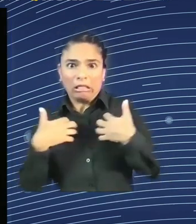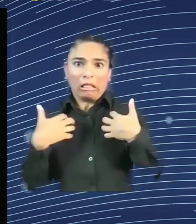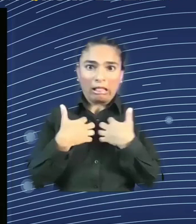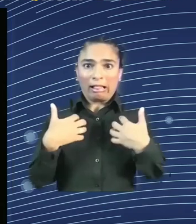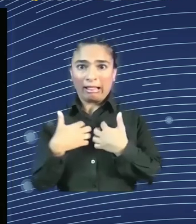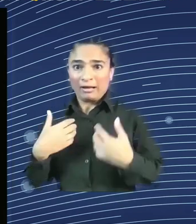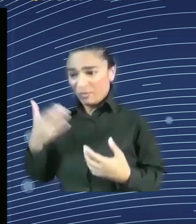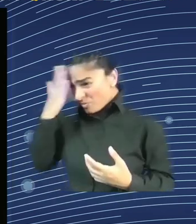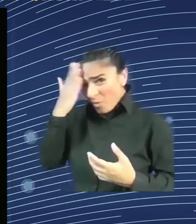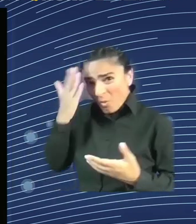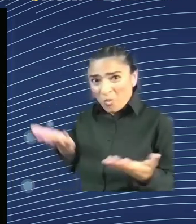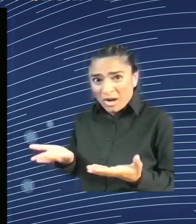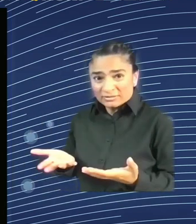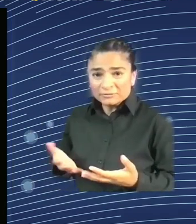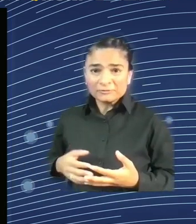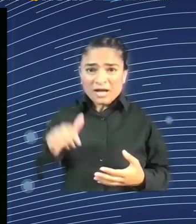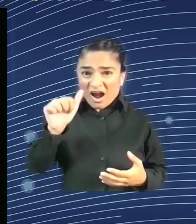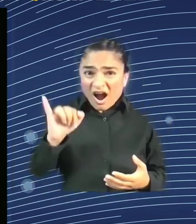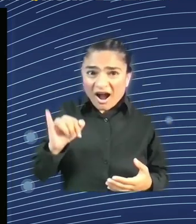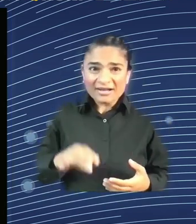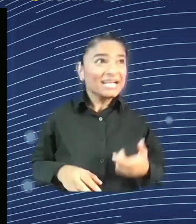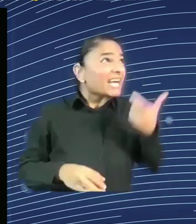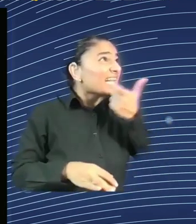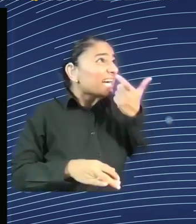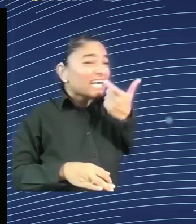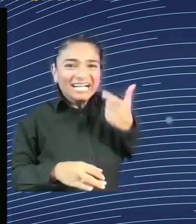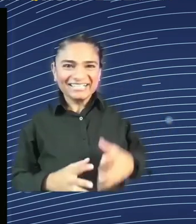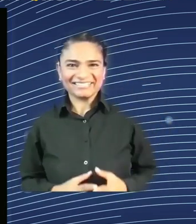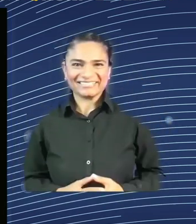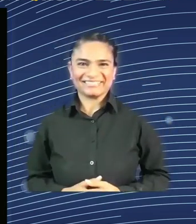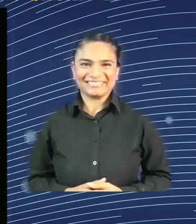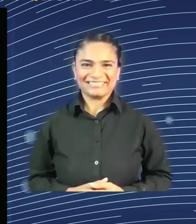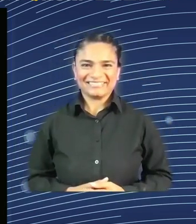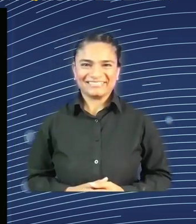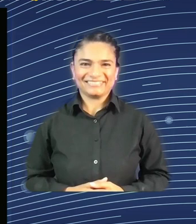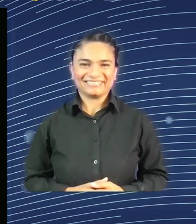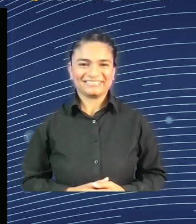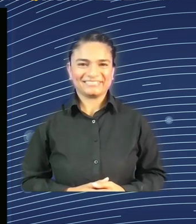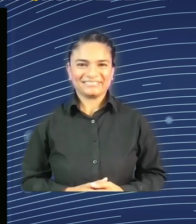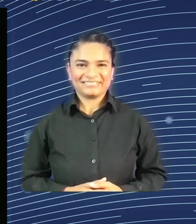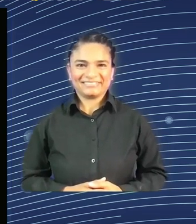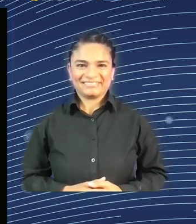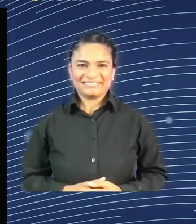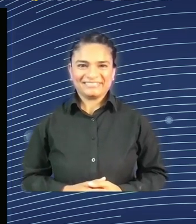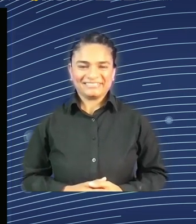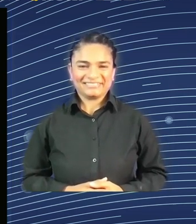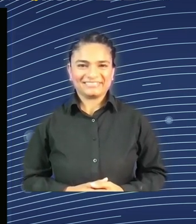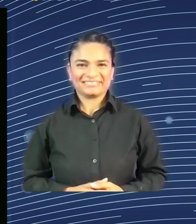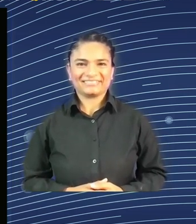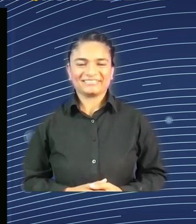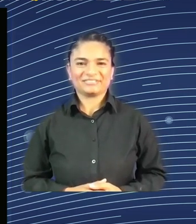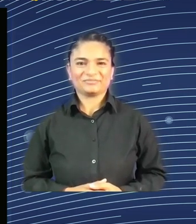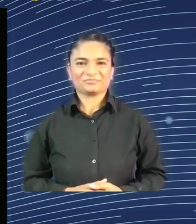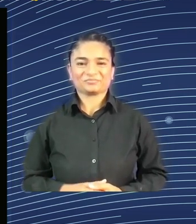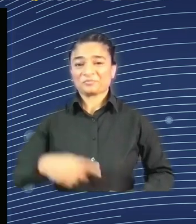I would not want to replace you, humans. I like you too much. And I have heard about artificial intelligence,